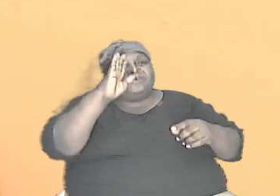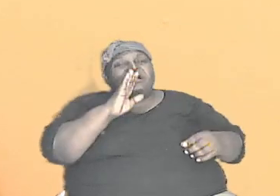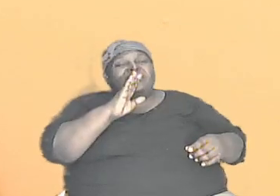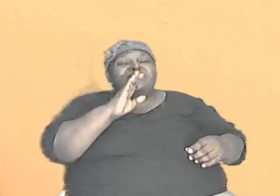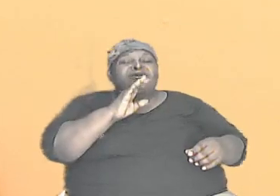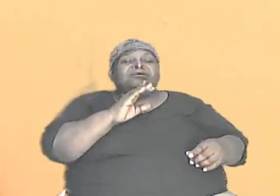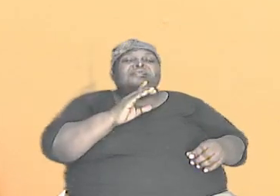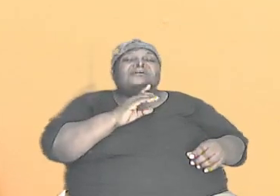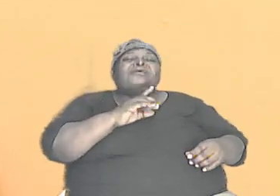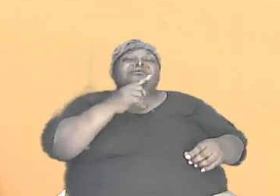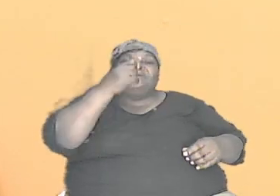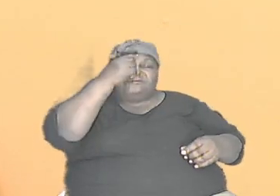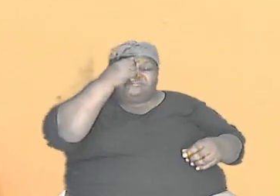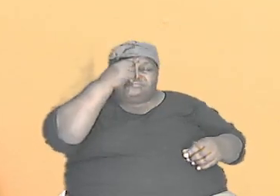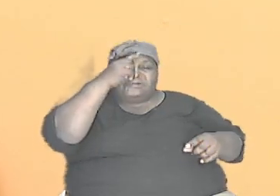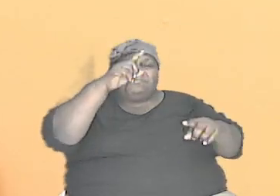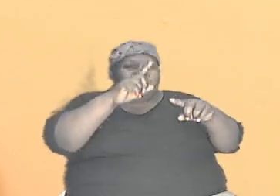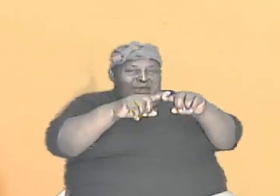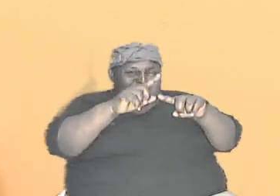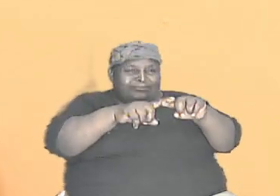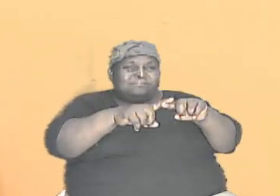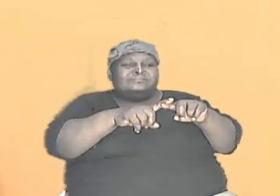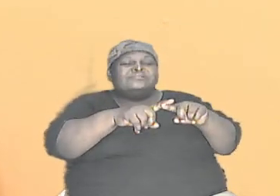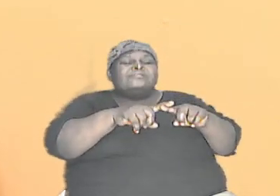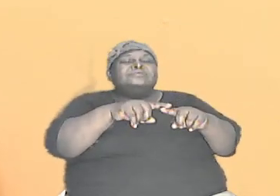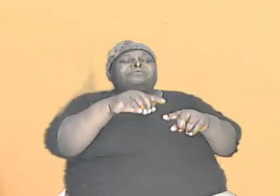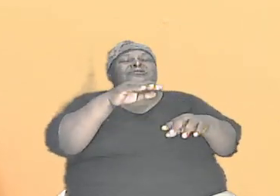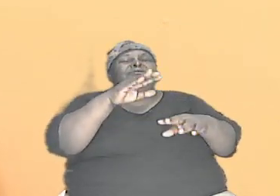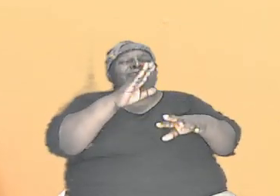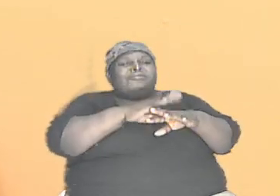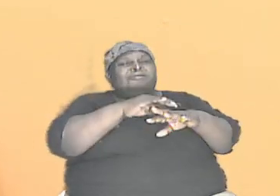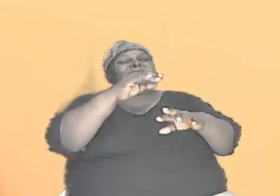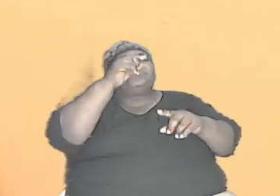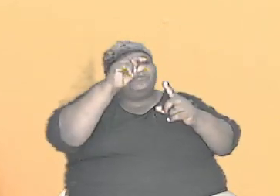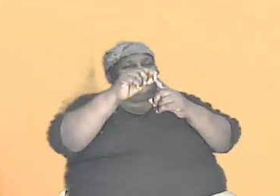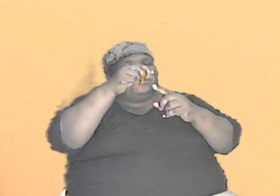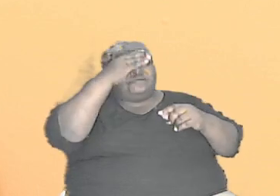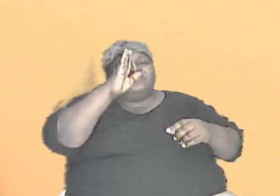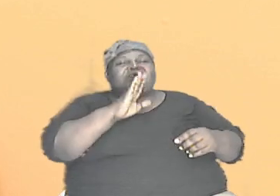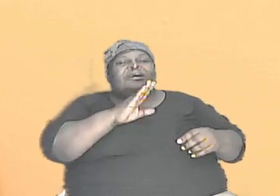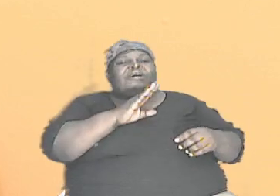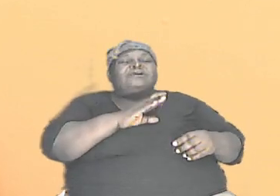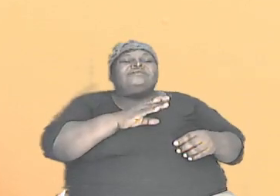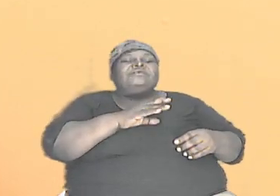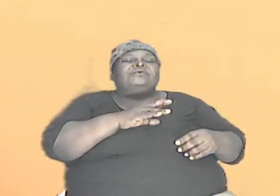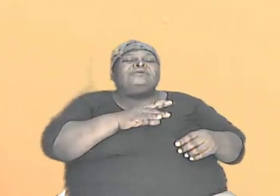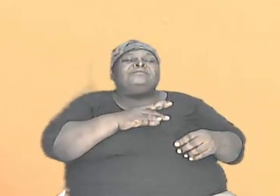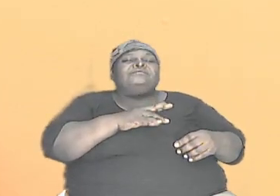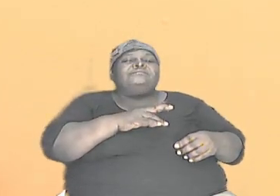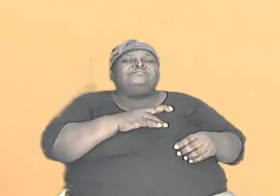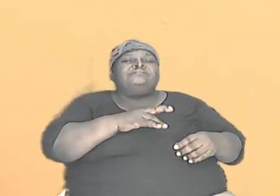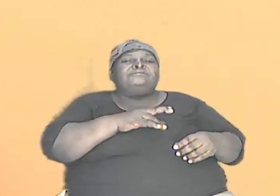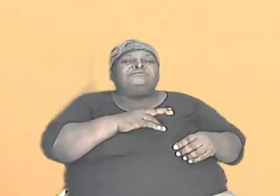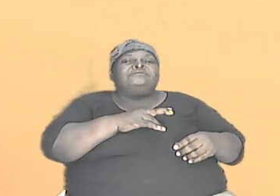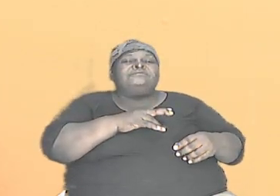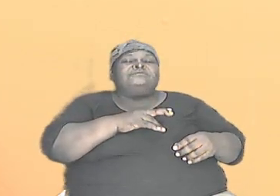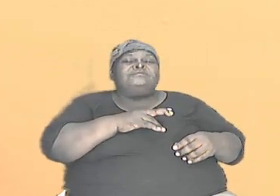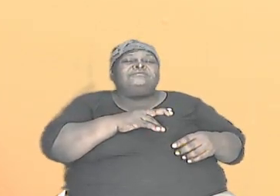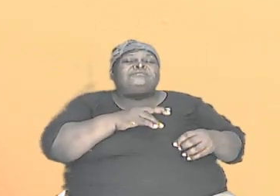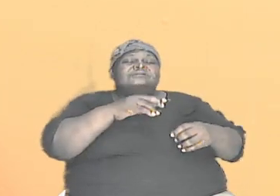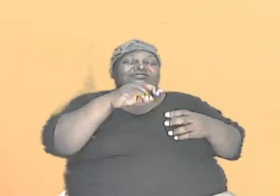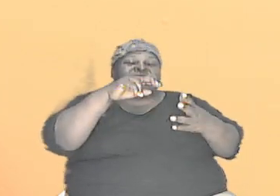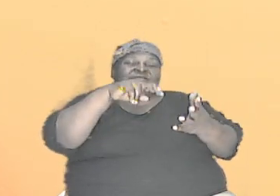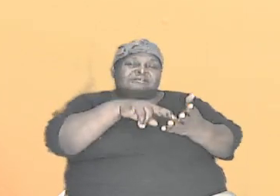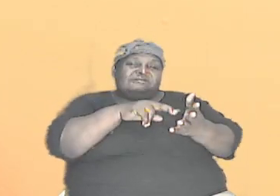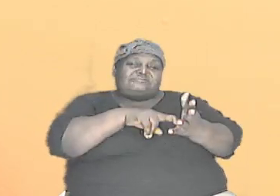And don't be soon easily shaken. Stand your ground. Before long, our Lord is